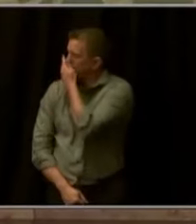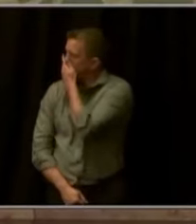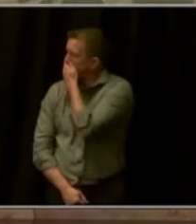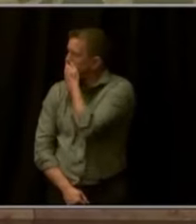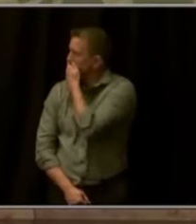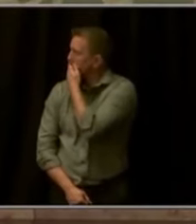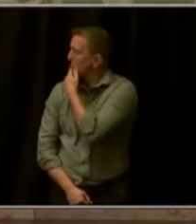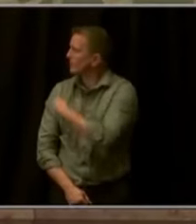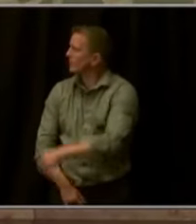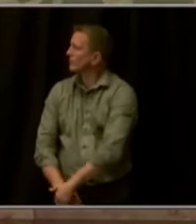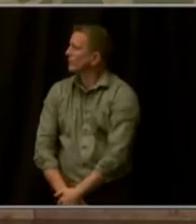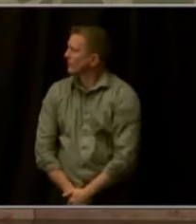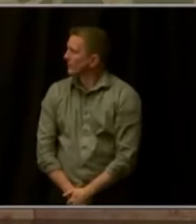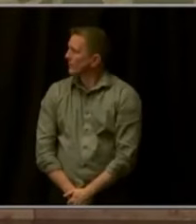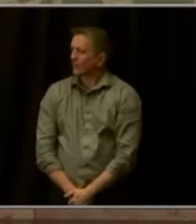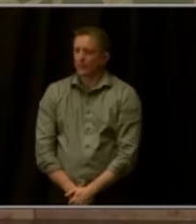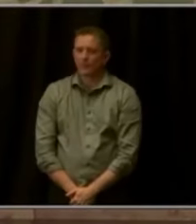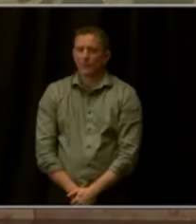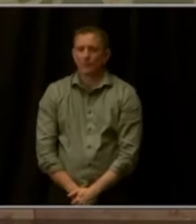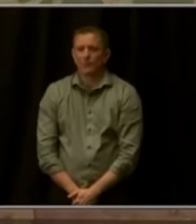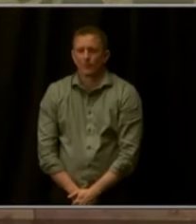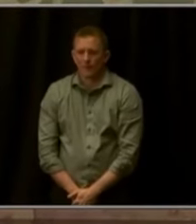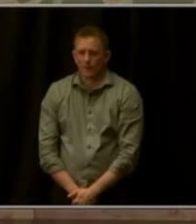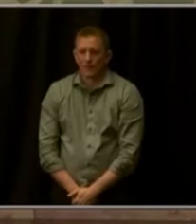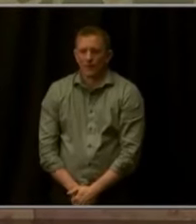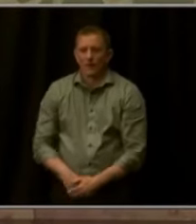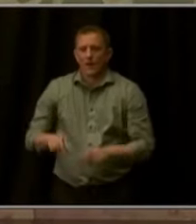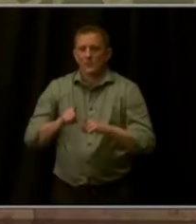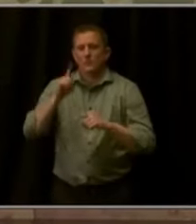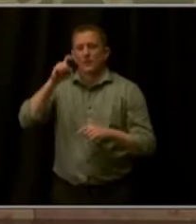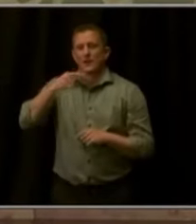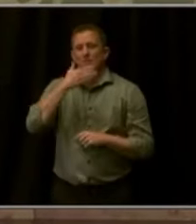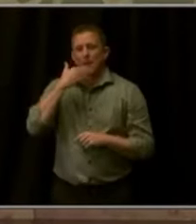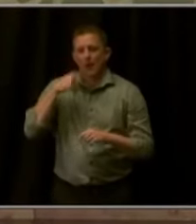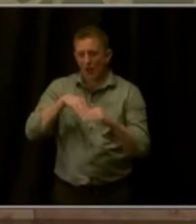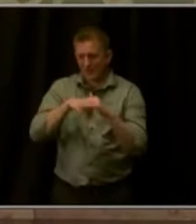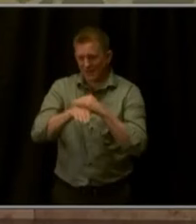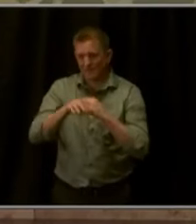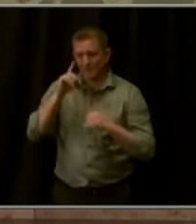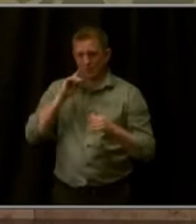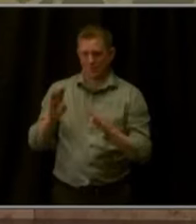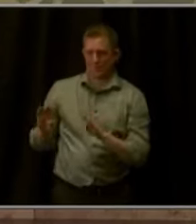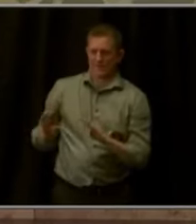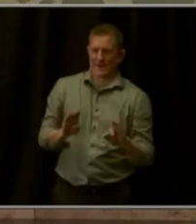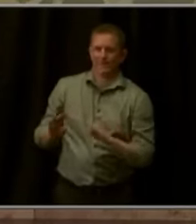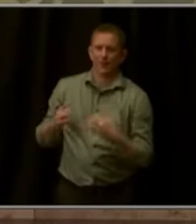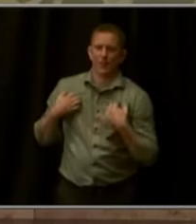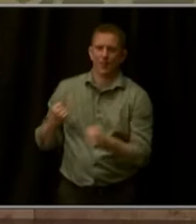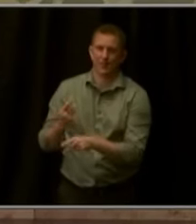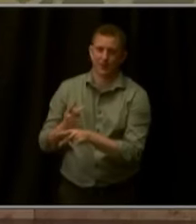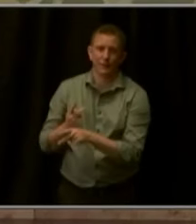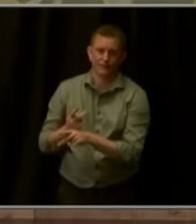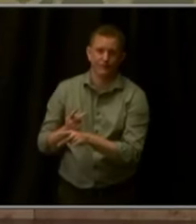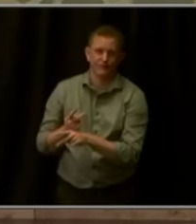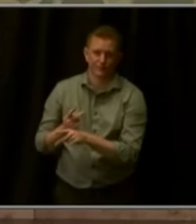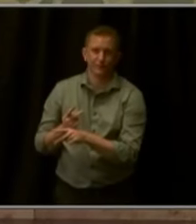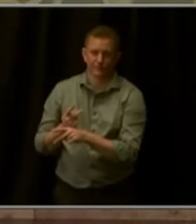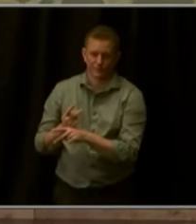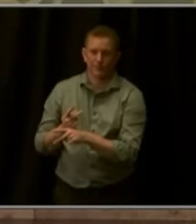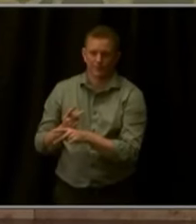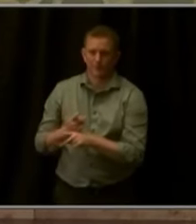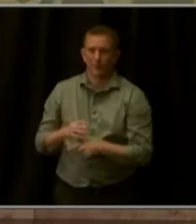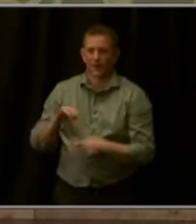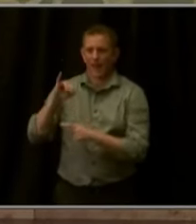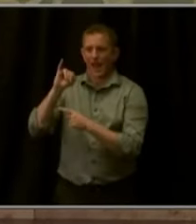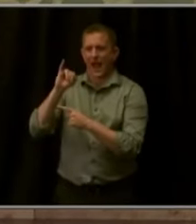We also need greater access to behavioral health care and to build on the success of iMatter championed by Senator Michelson